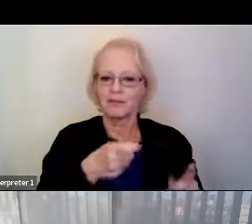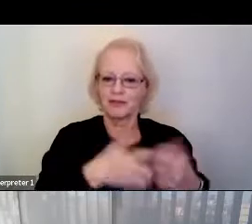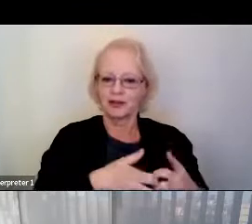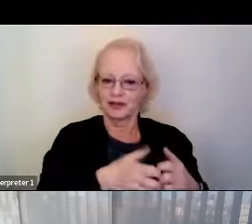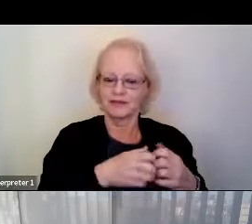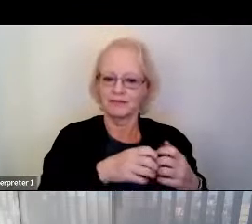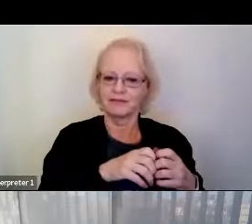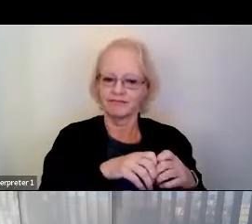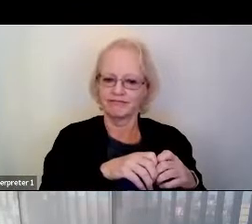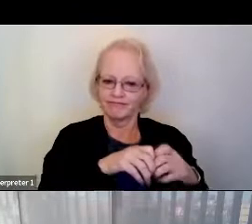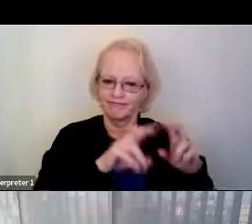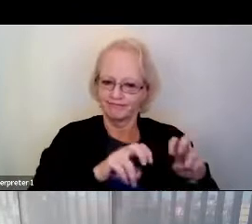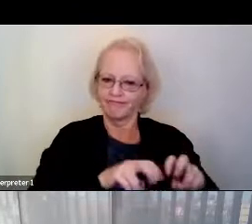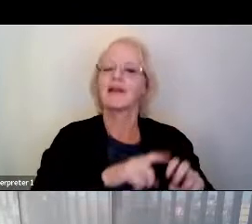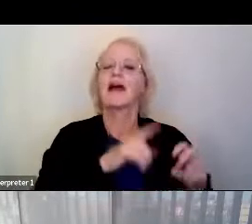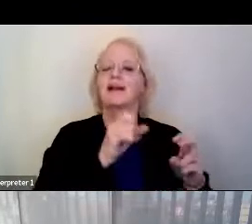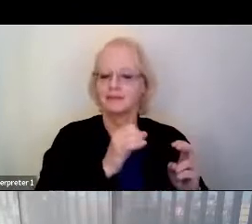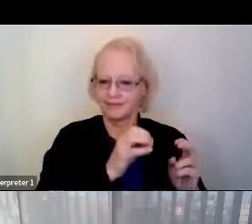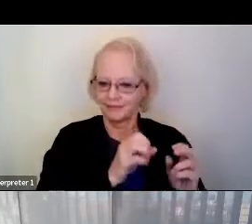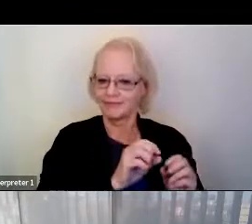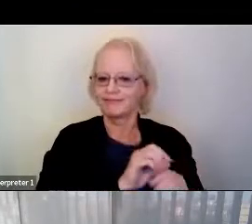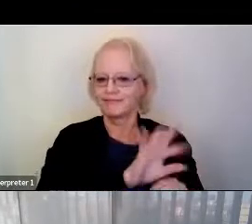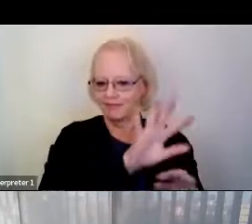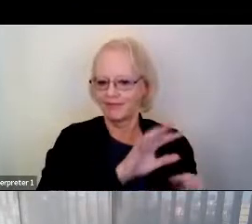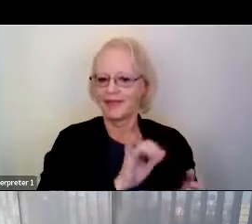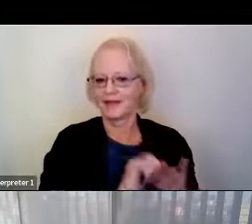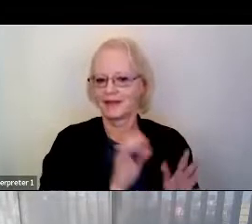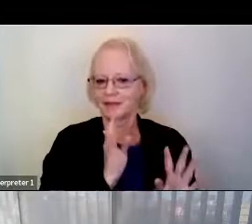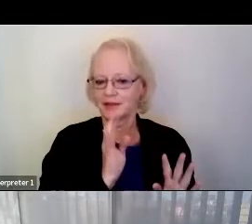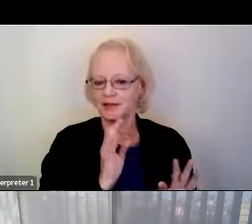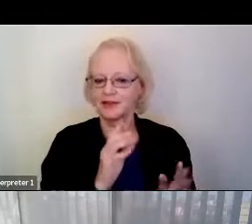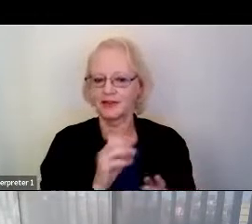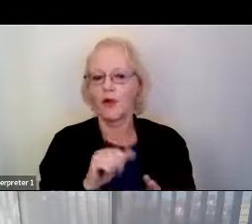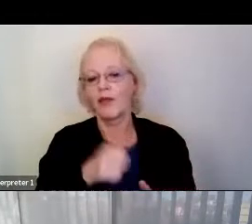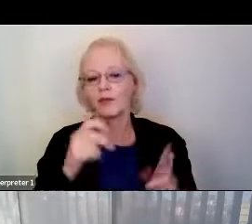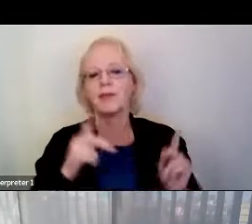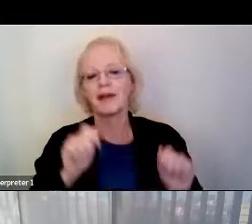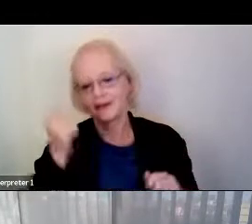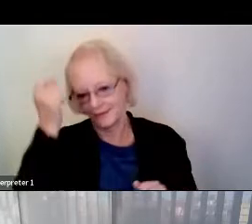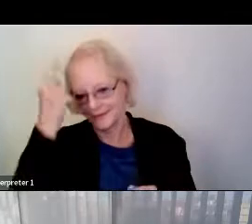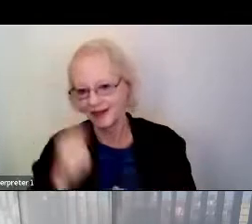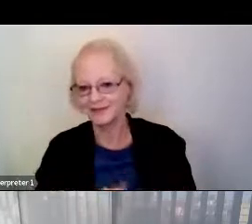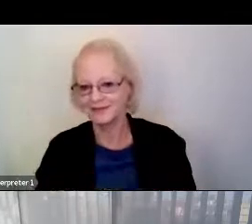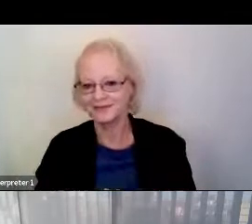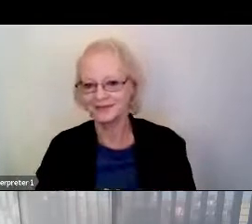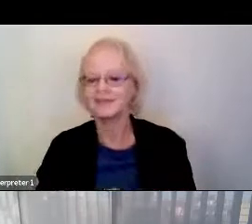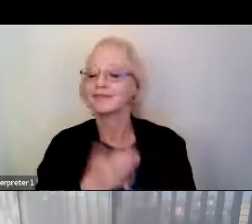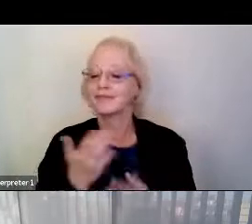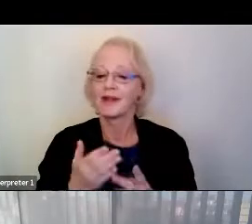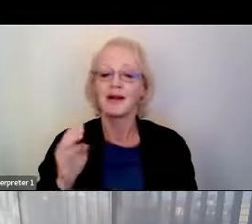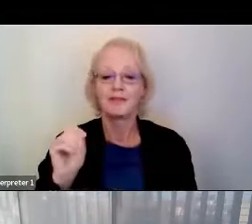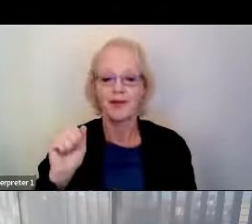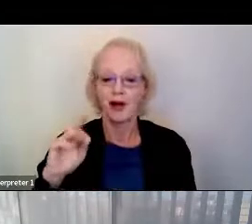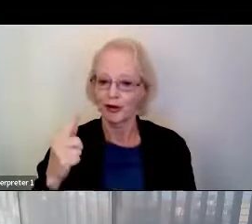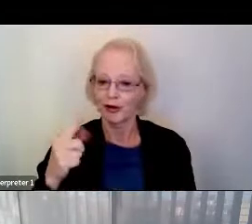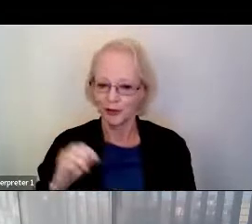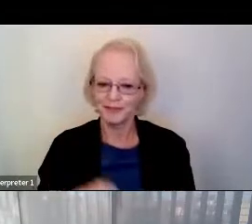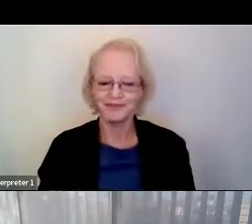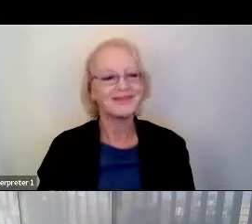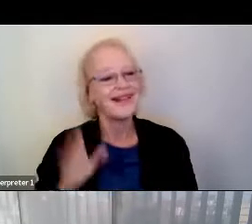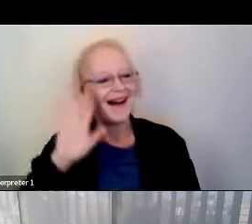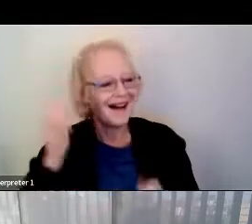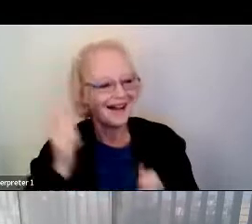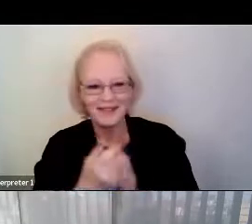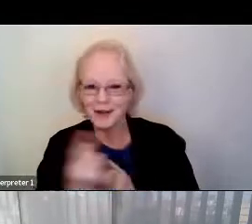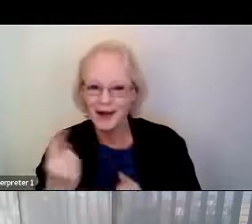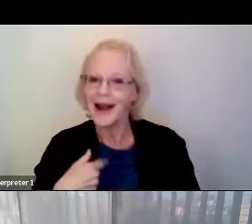activity and shared with others. So let Margaret get further. All right. Hi, everyone. So happy to